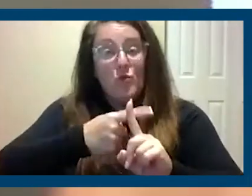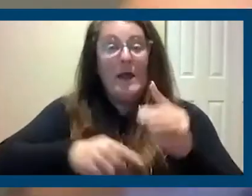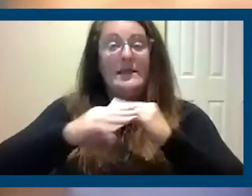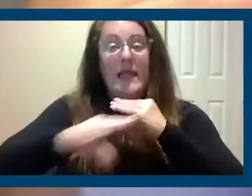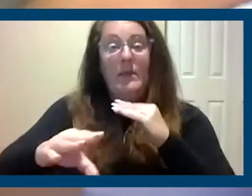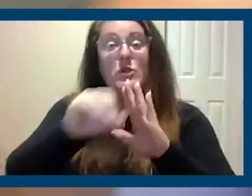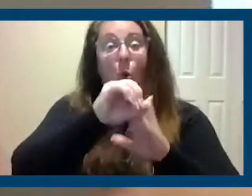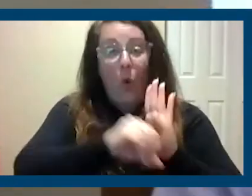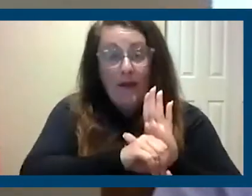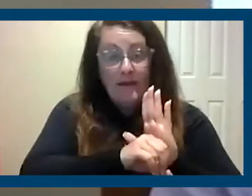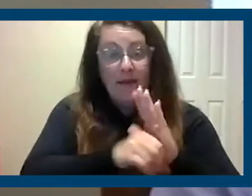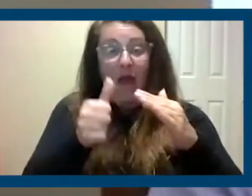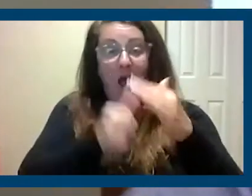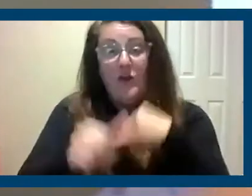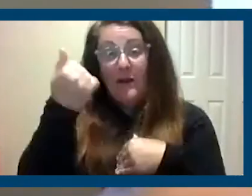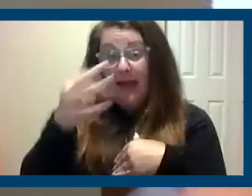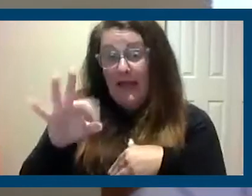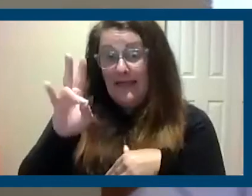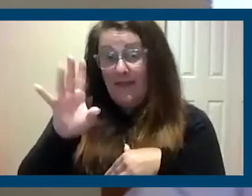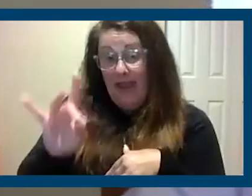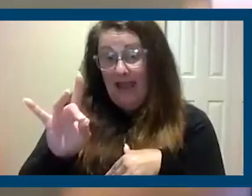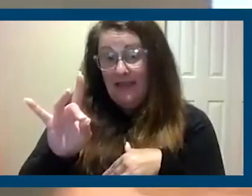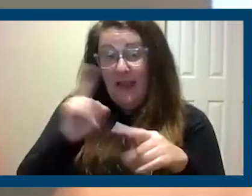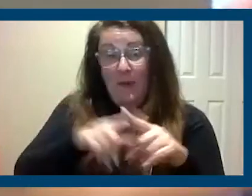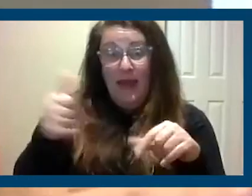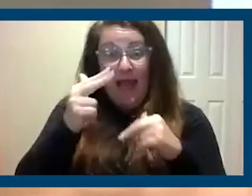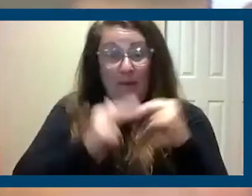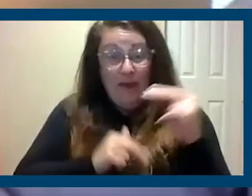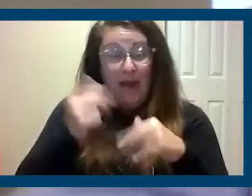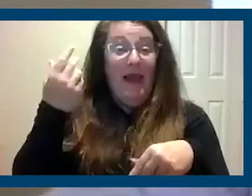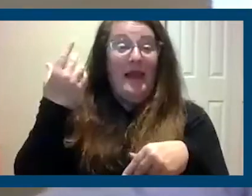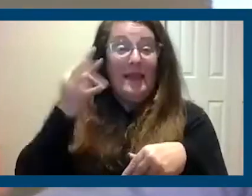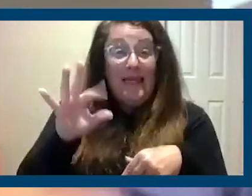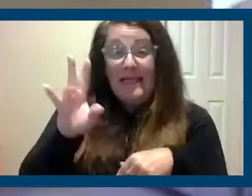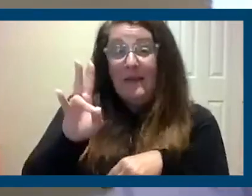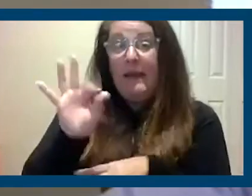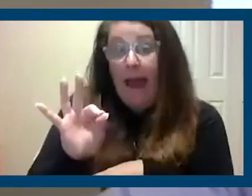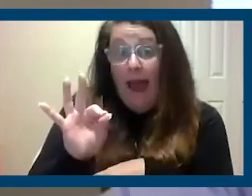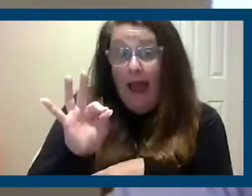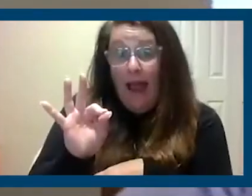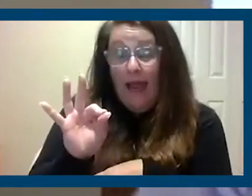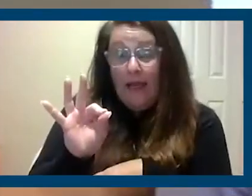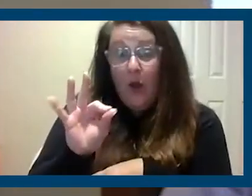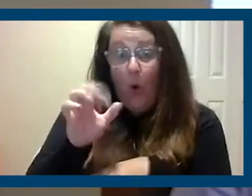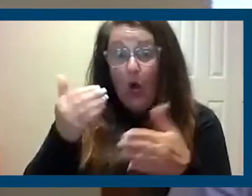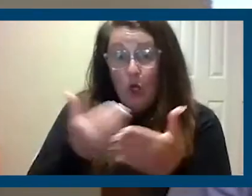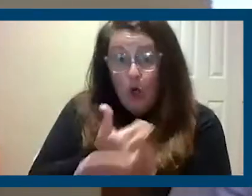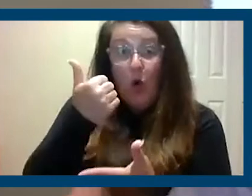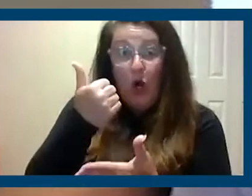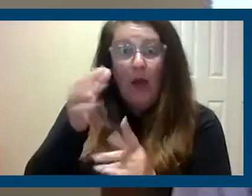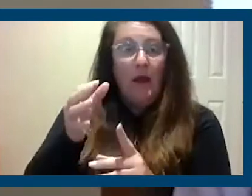under 1978. But any building that's 1979 or newer were exempt.